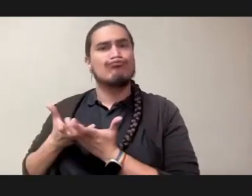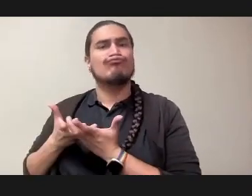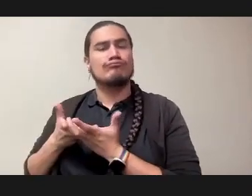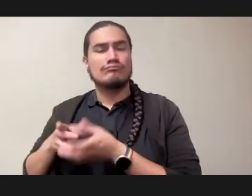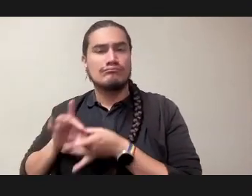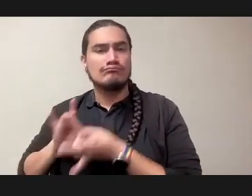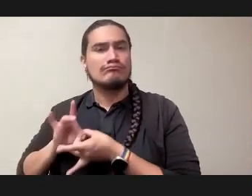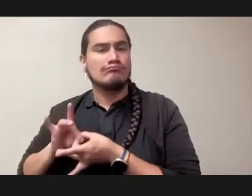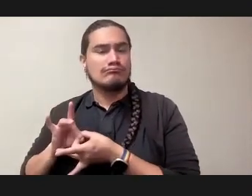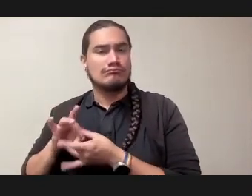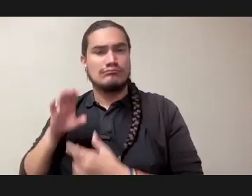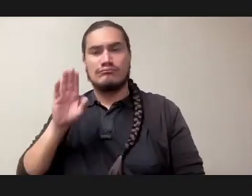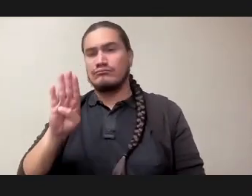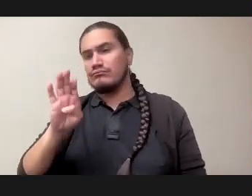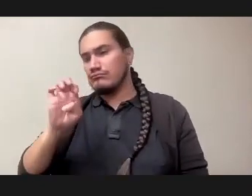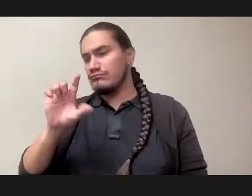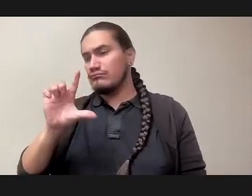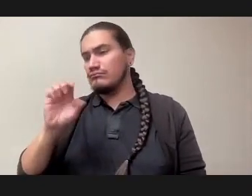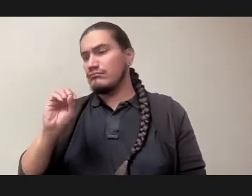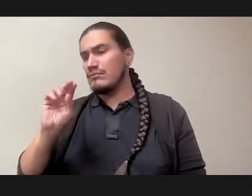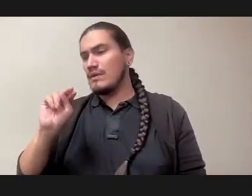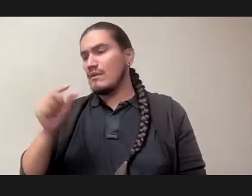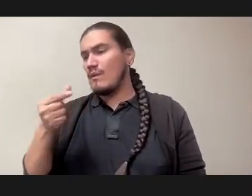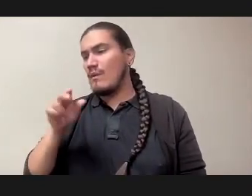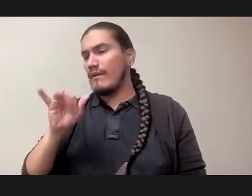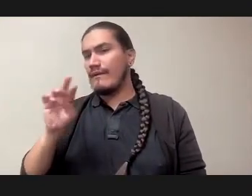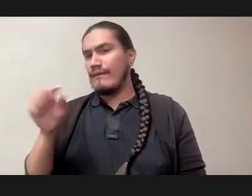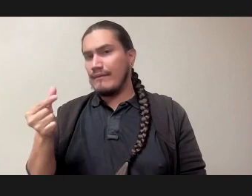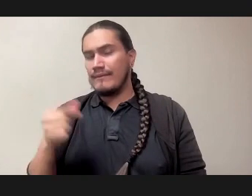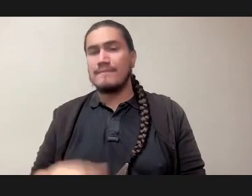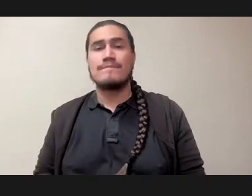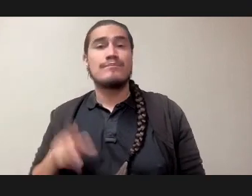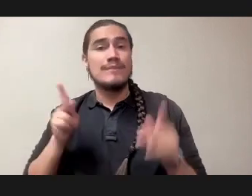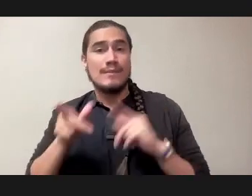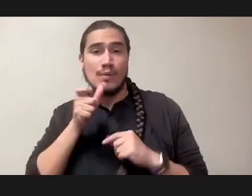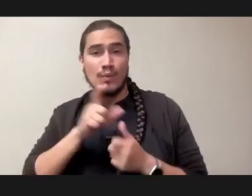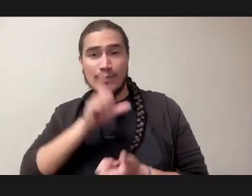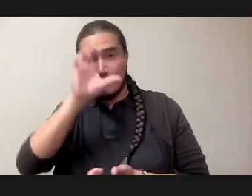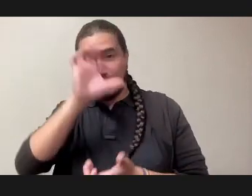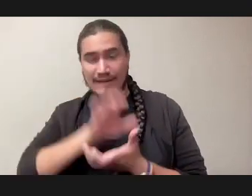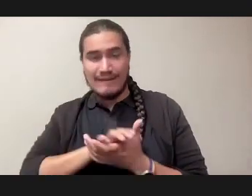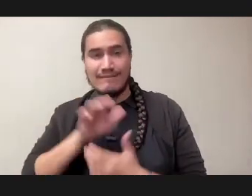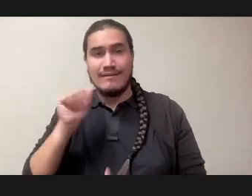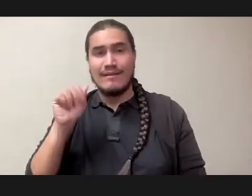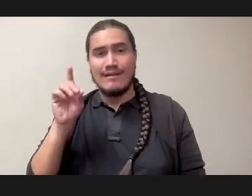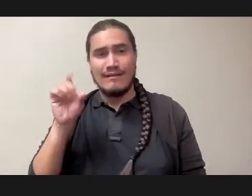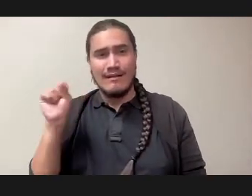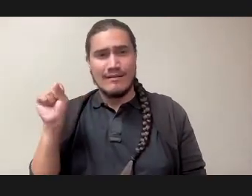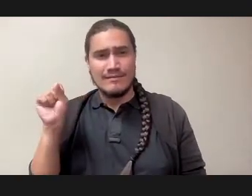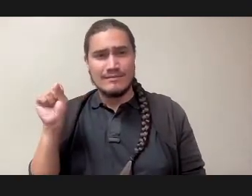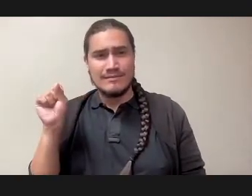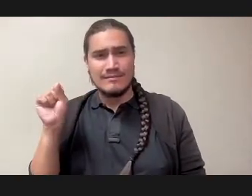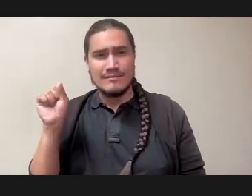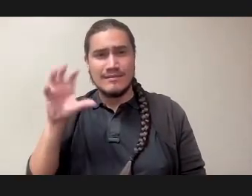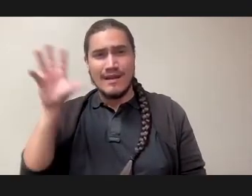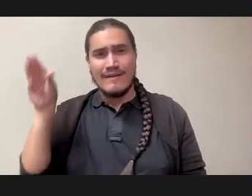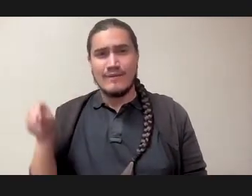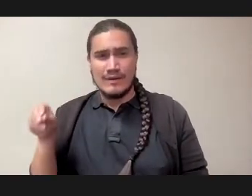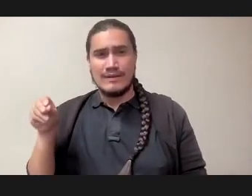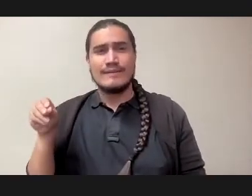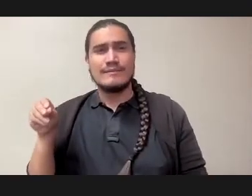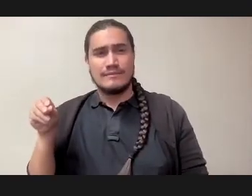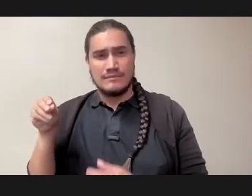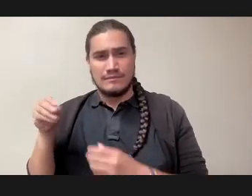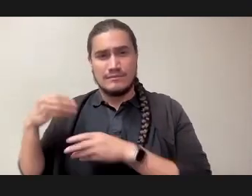So there are folks who believe in ADAS, what is it, African Descendants of Slavery, so I'm going to probably get